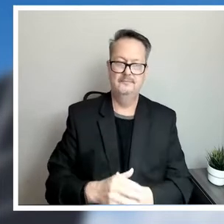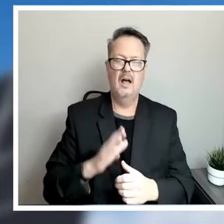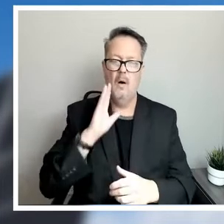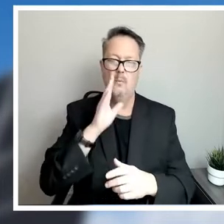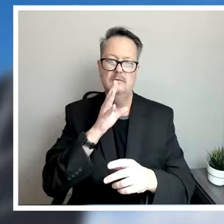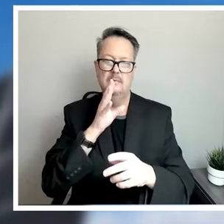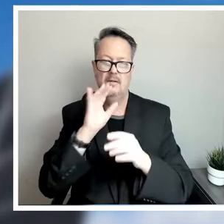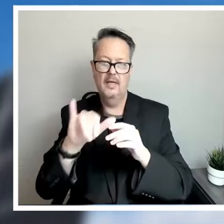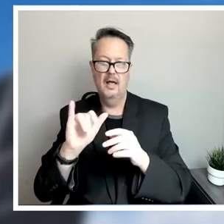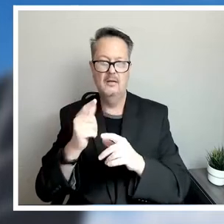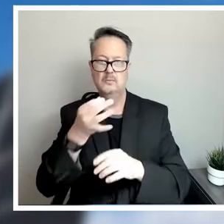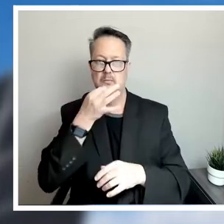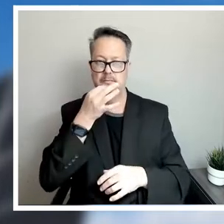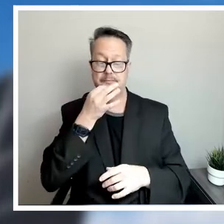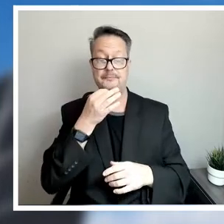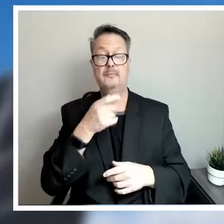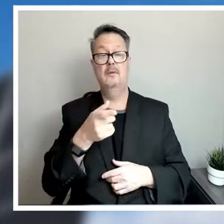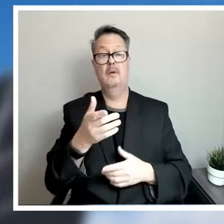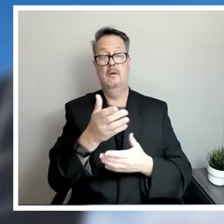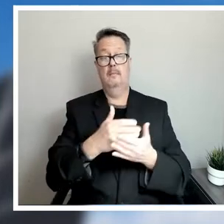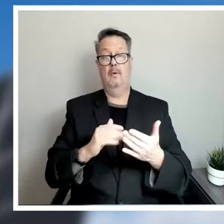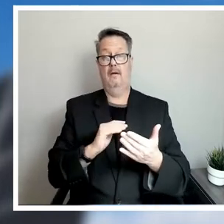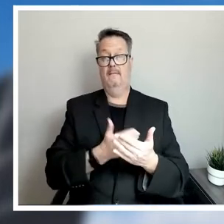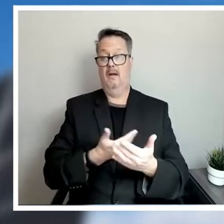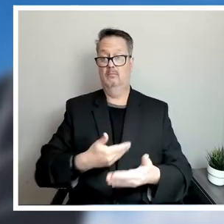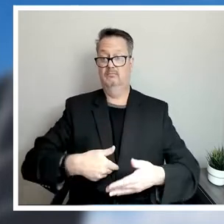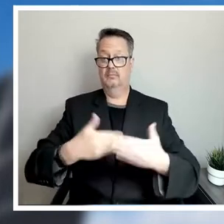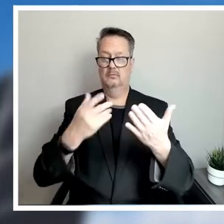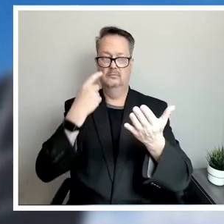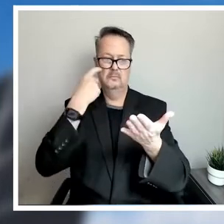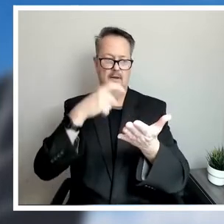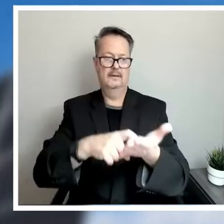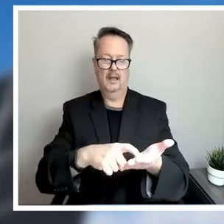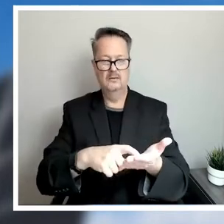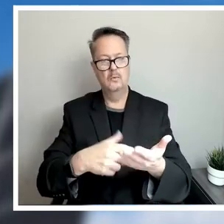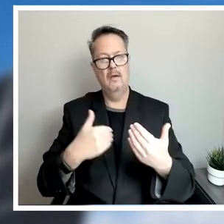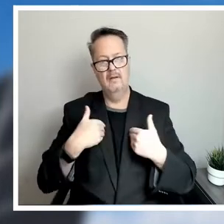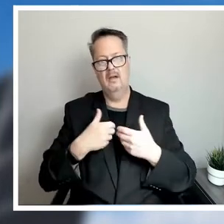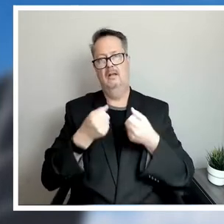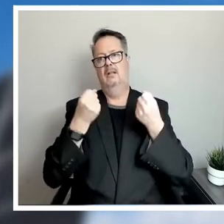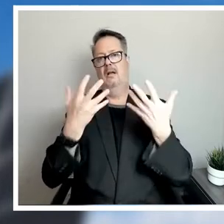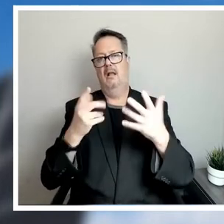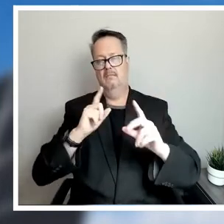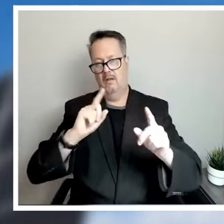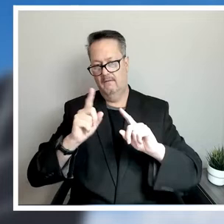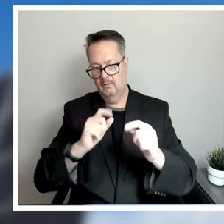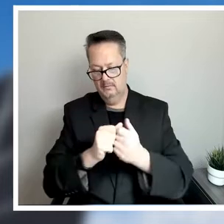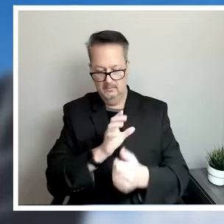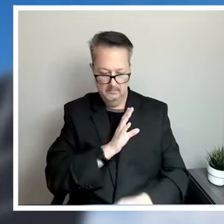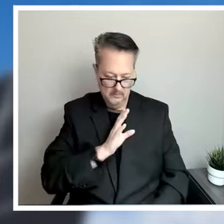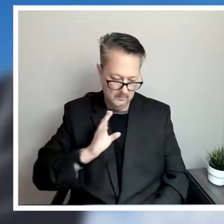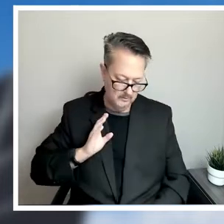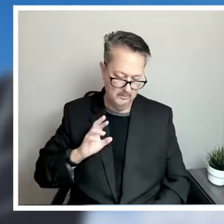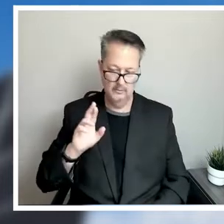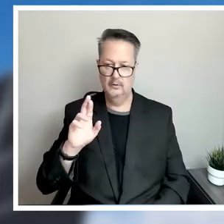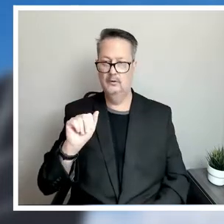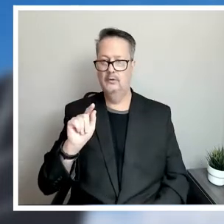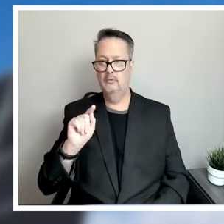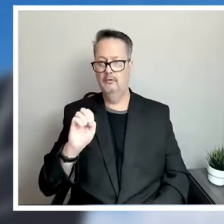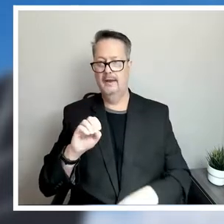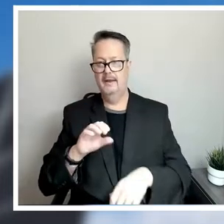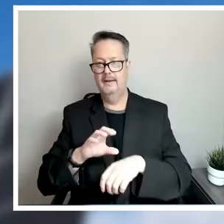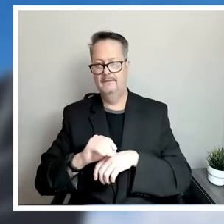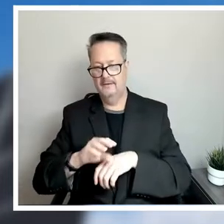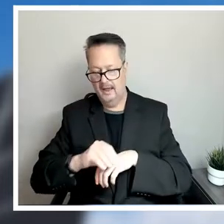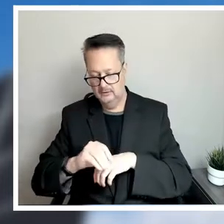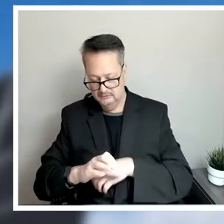So part of this proposal that we're talking about is recognizing the fact that we've had a lot of conversations with our board and rate advisory committee and the